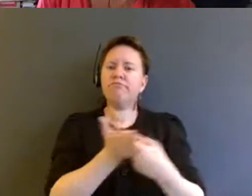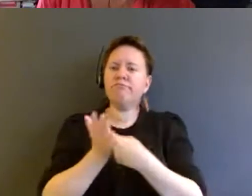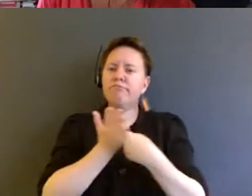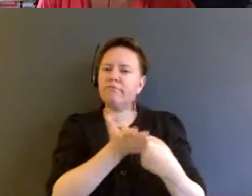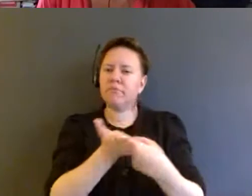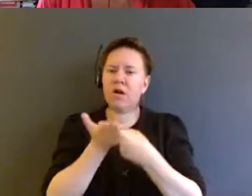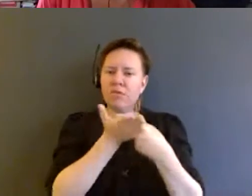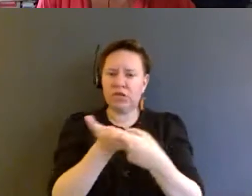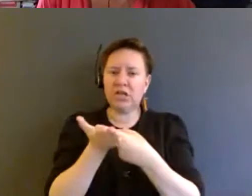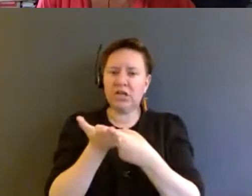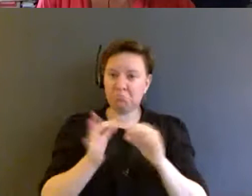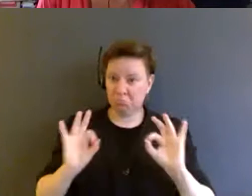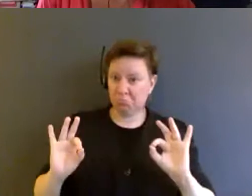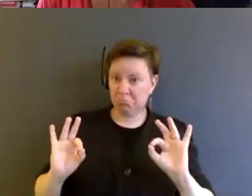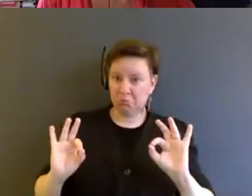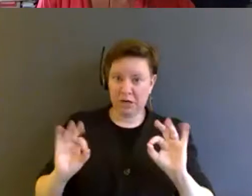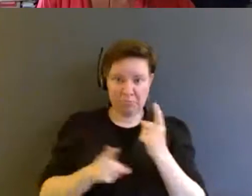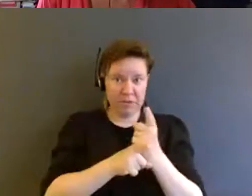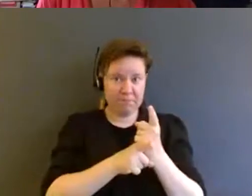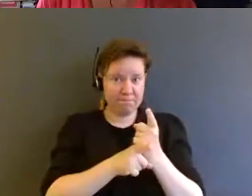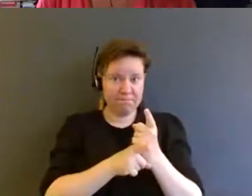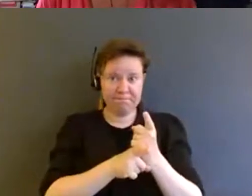that sound about right to everybody?